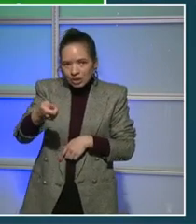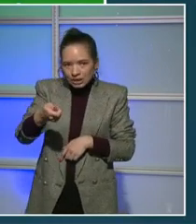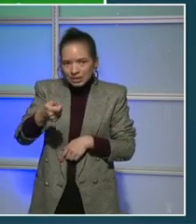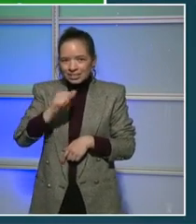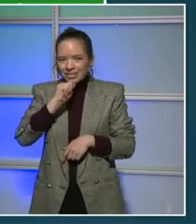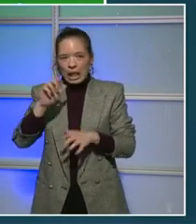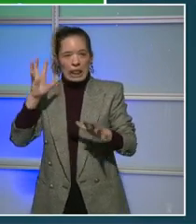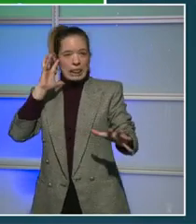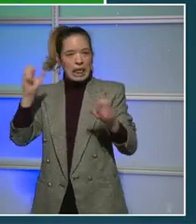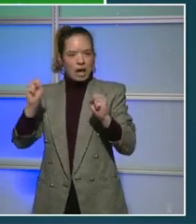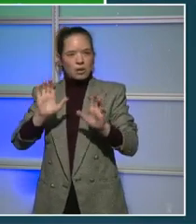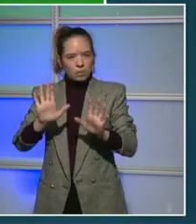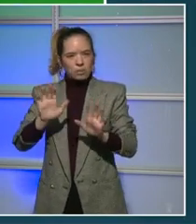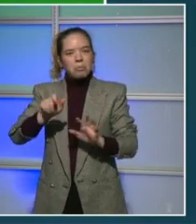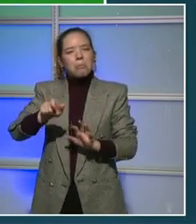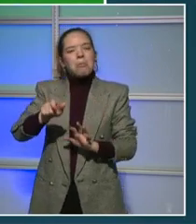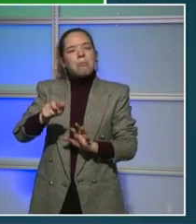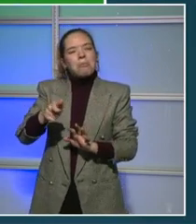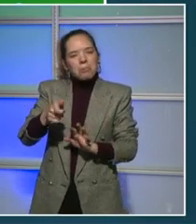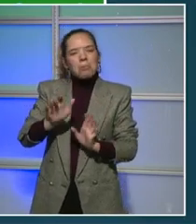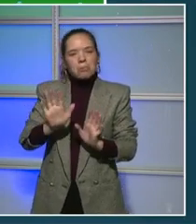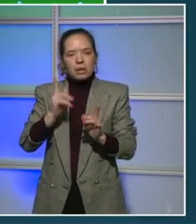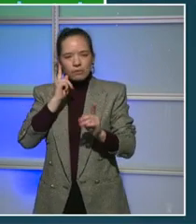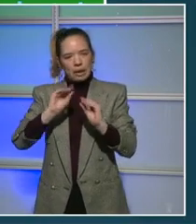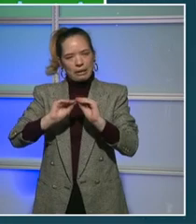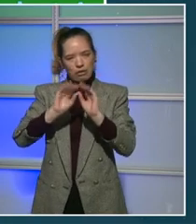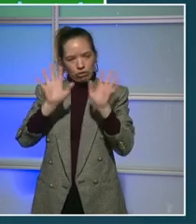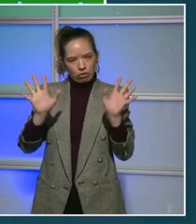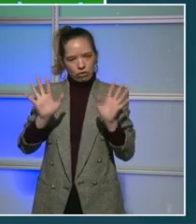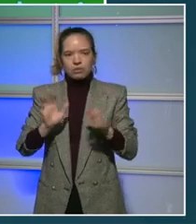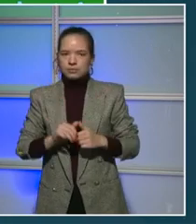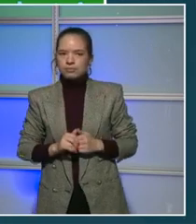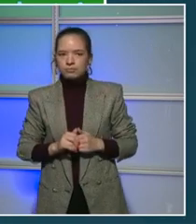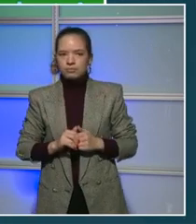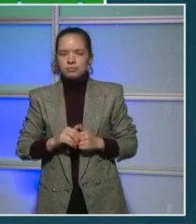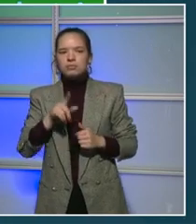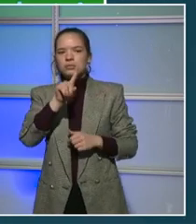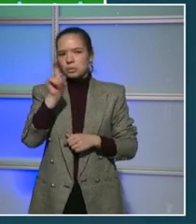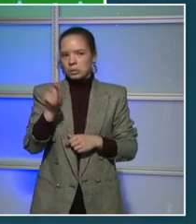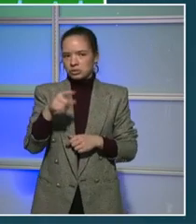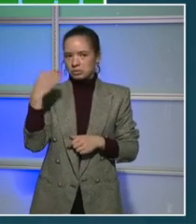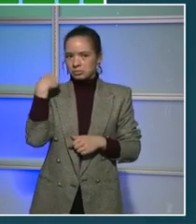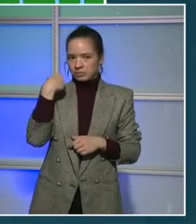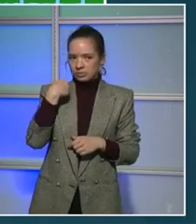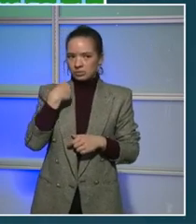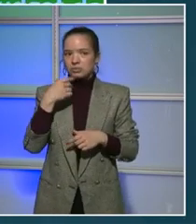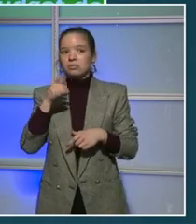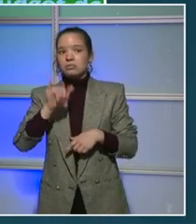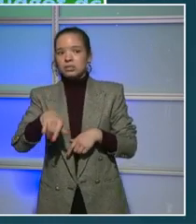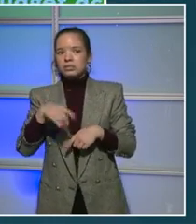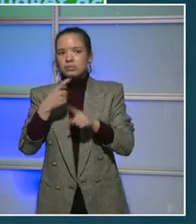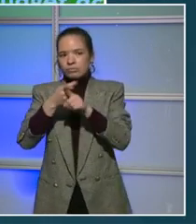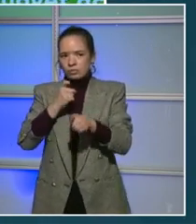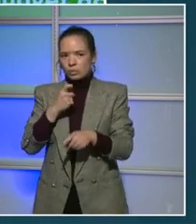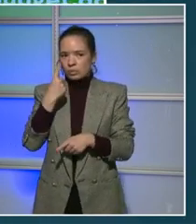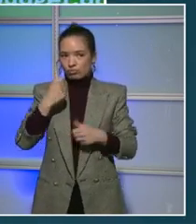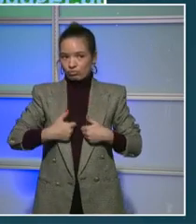allocated. Our first question is going to come from a pre-submitted question from one of our residents. So, we're going to go to that question first.